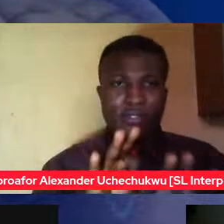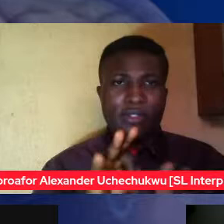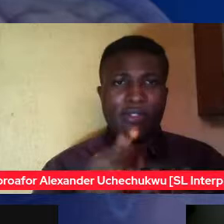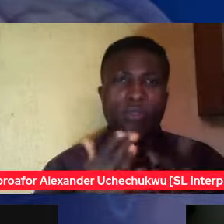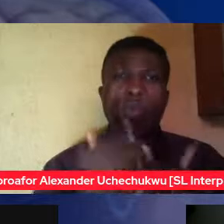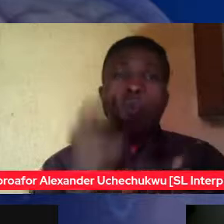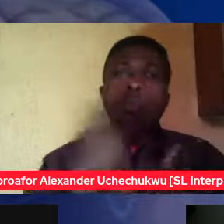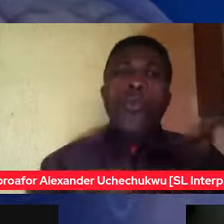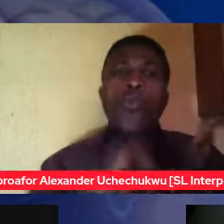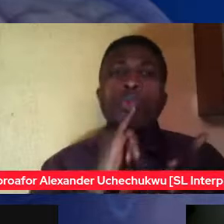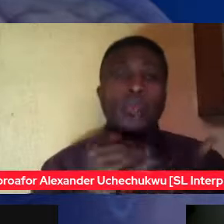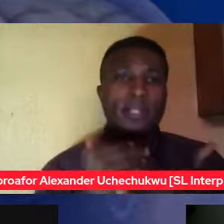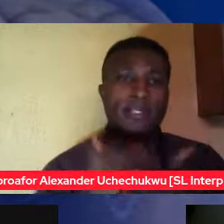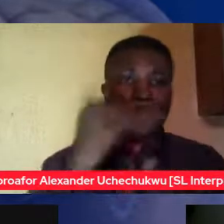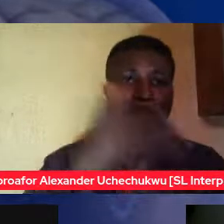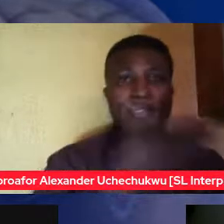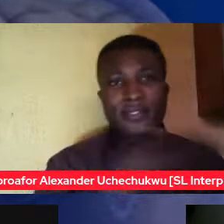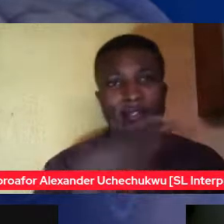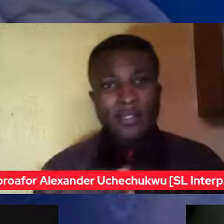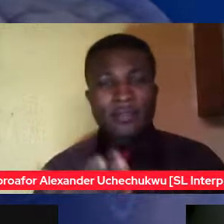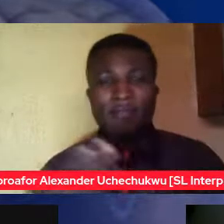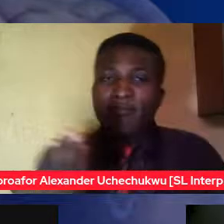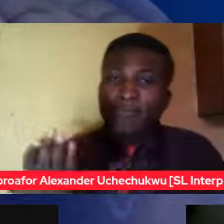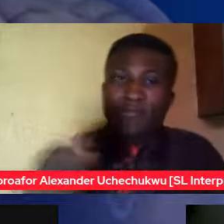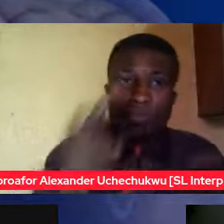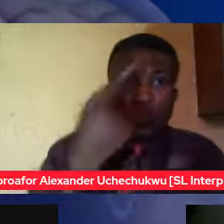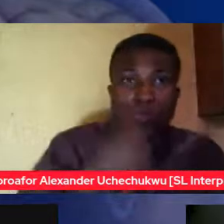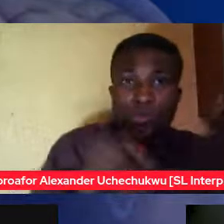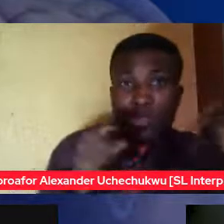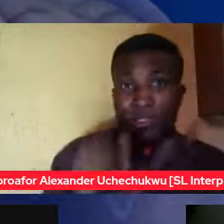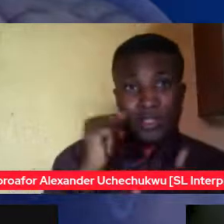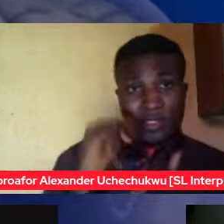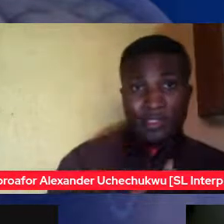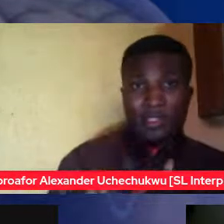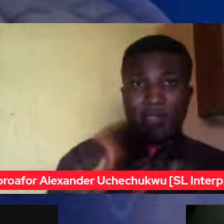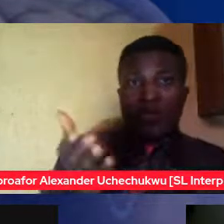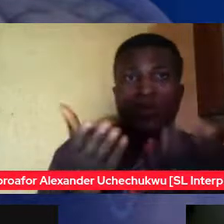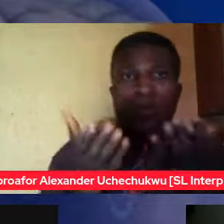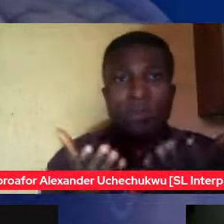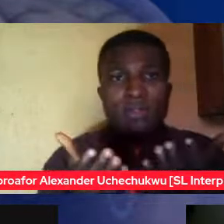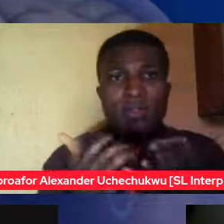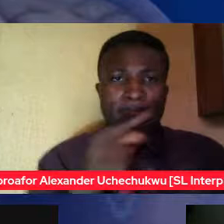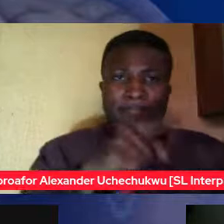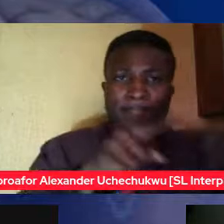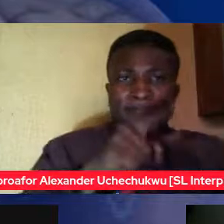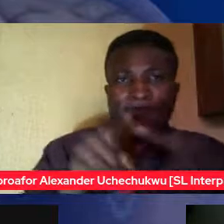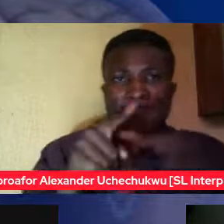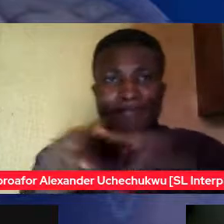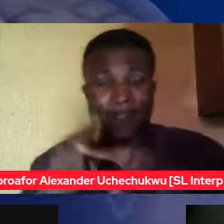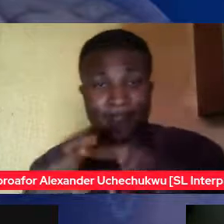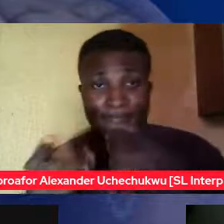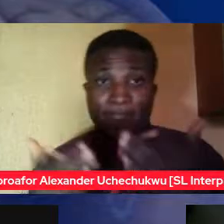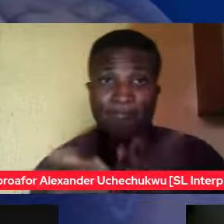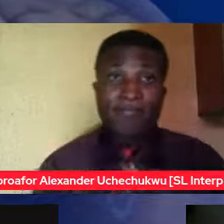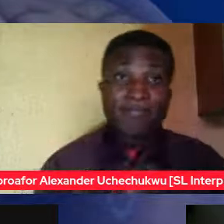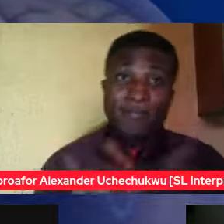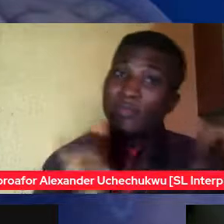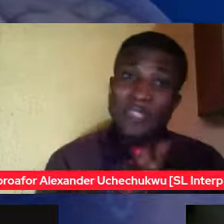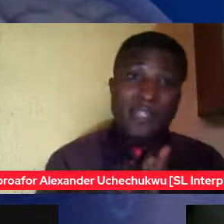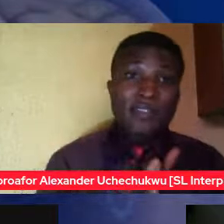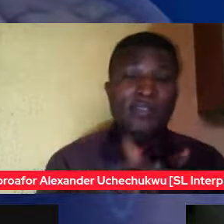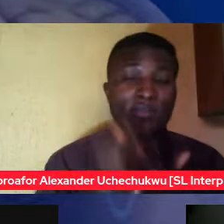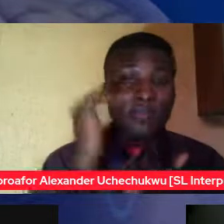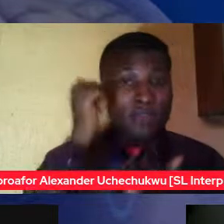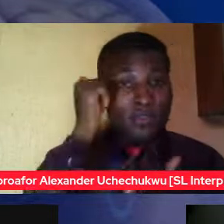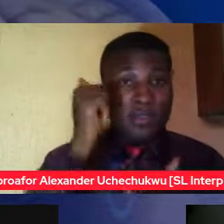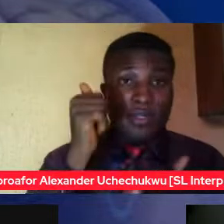know and then what does this child want it's not just about what you want what does the child want because that child will become an adult someday and then